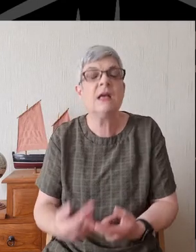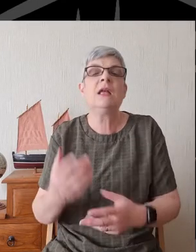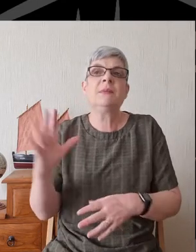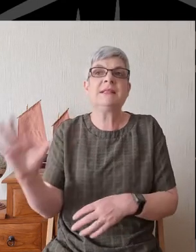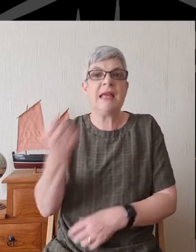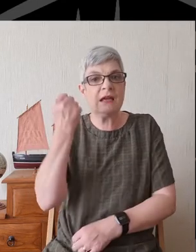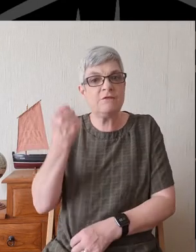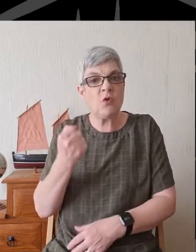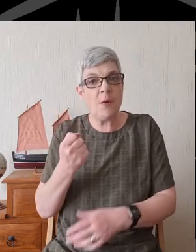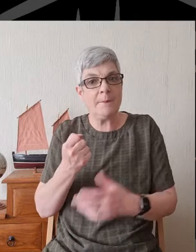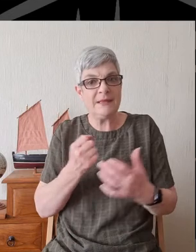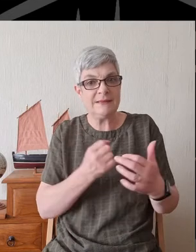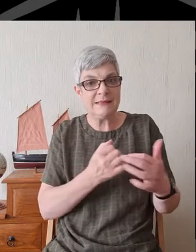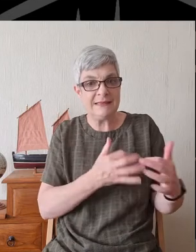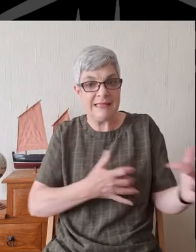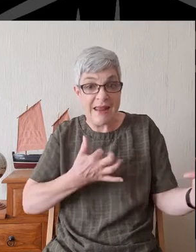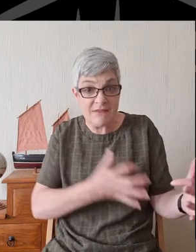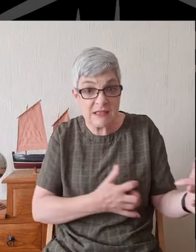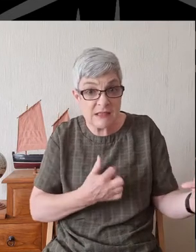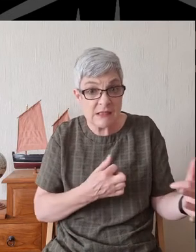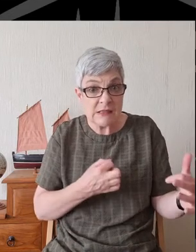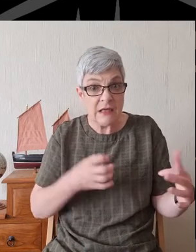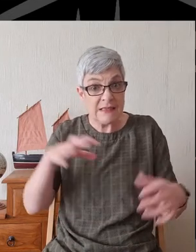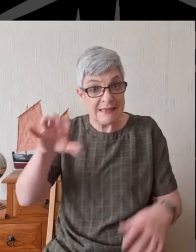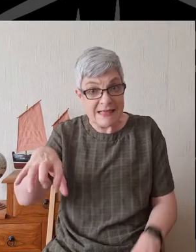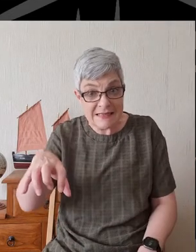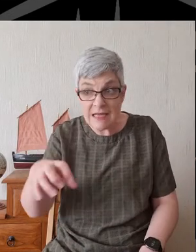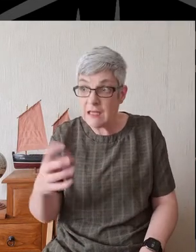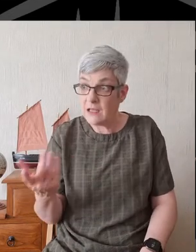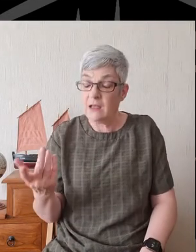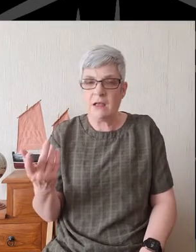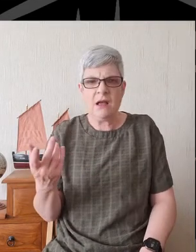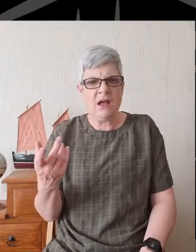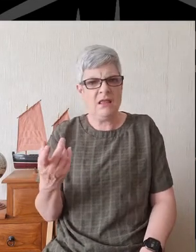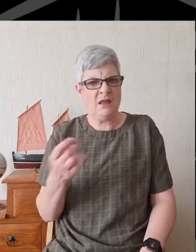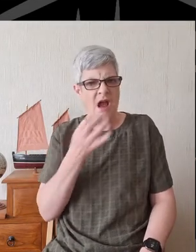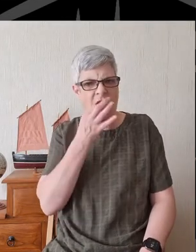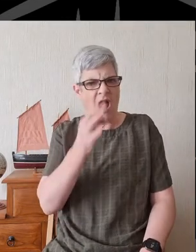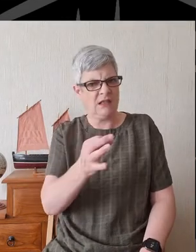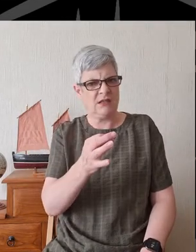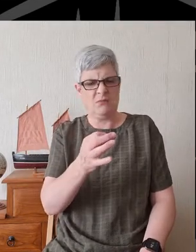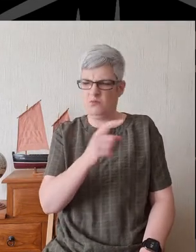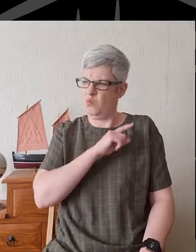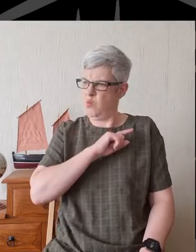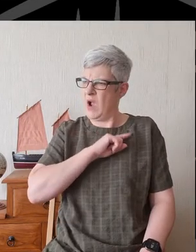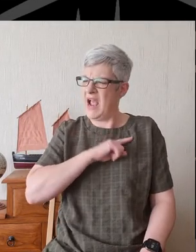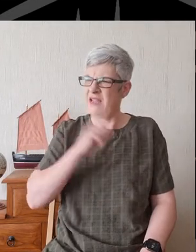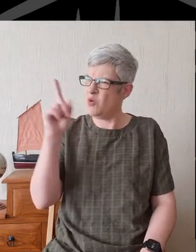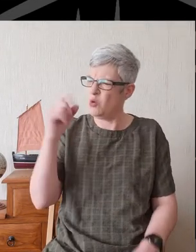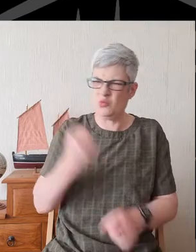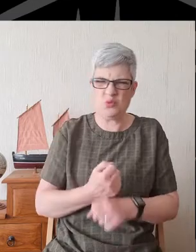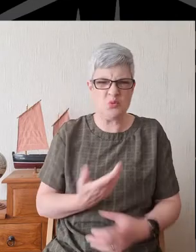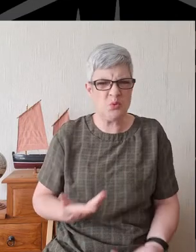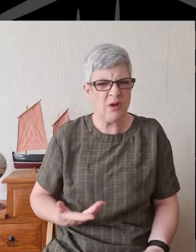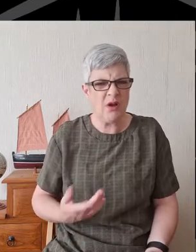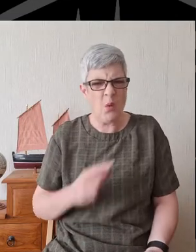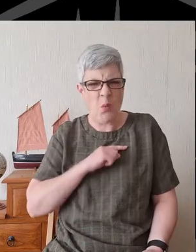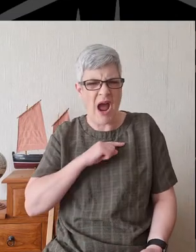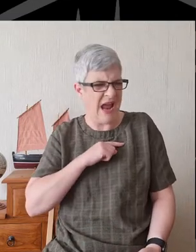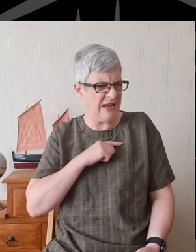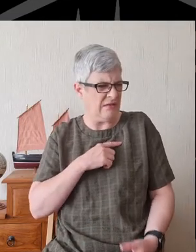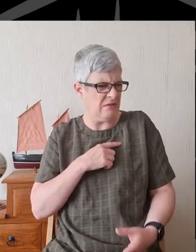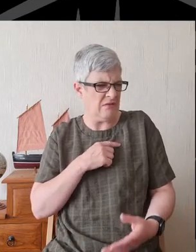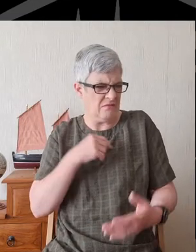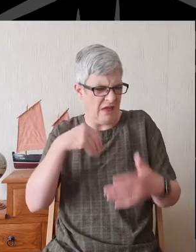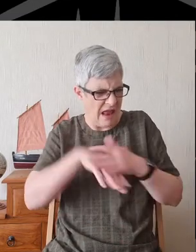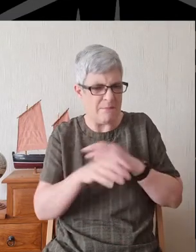temple on which their rituals had centered, and they were saying, why has God done that? Why has He taken us to this place, Babylon, where